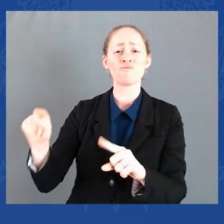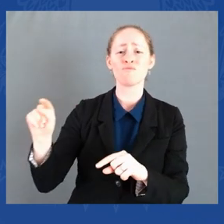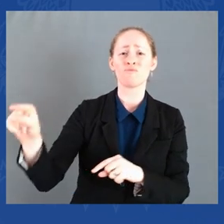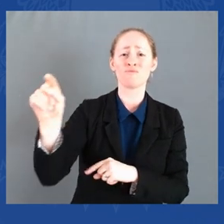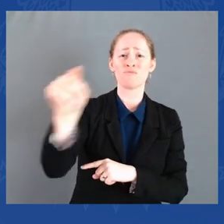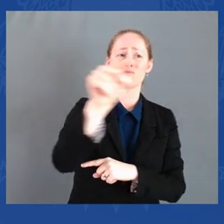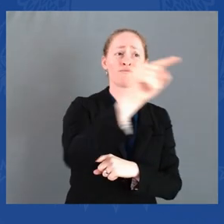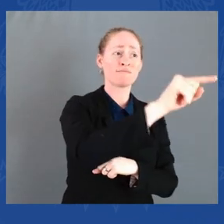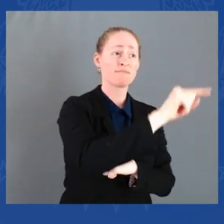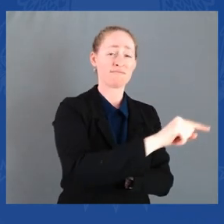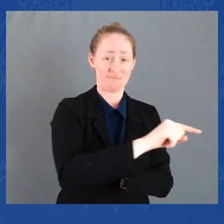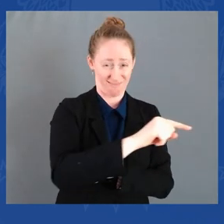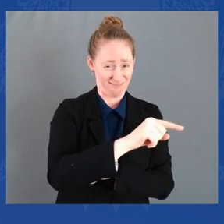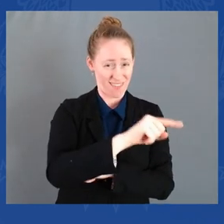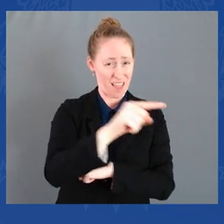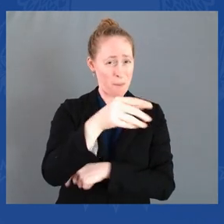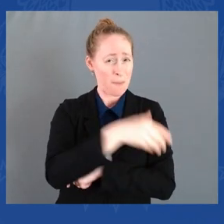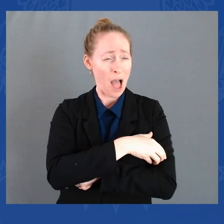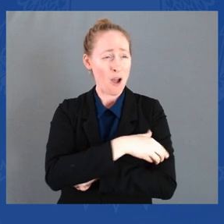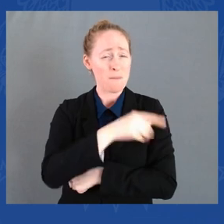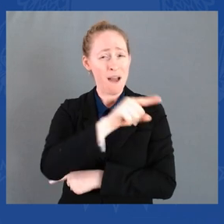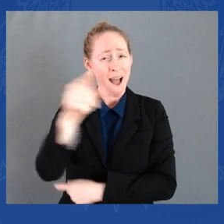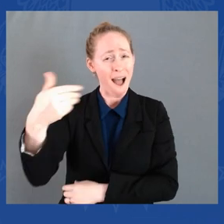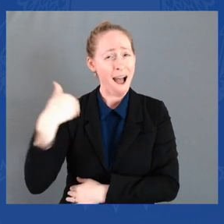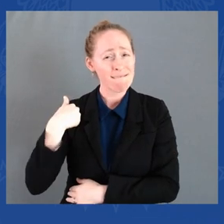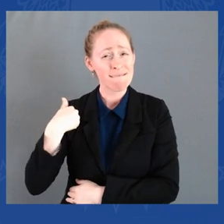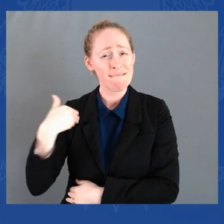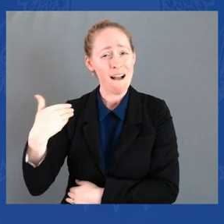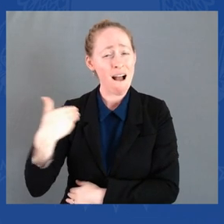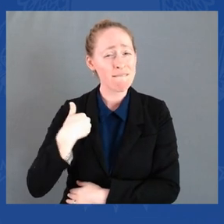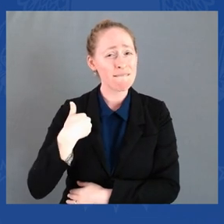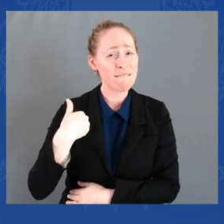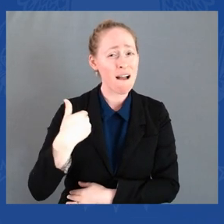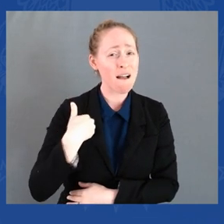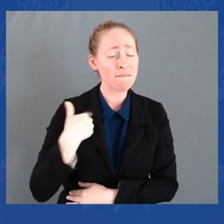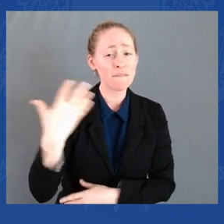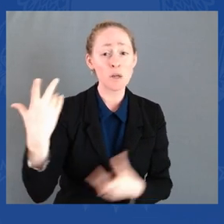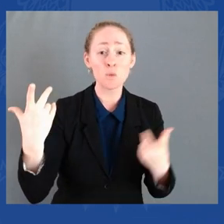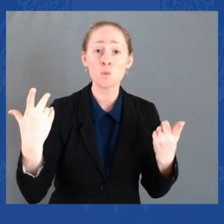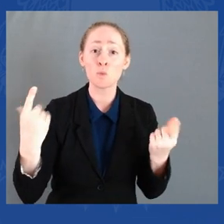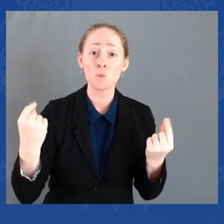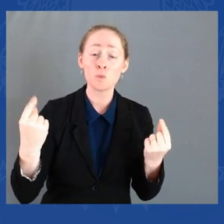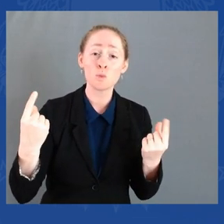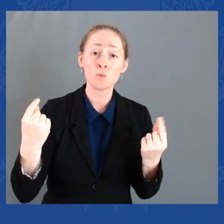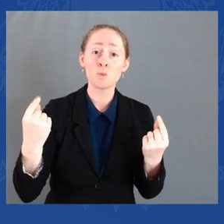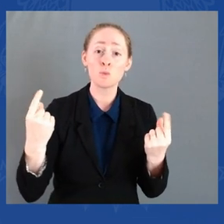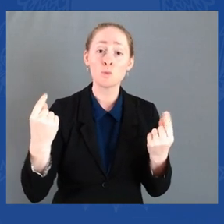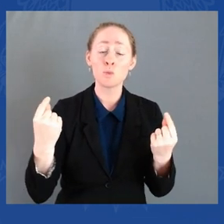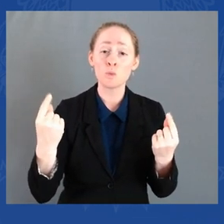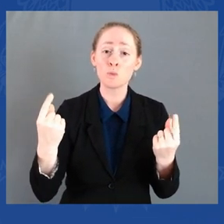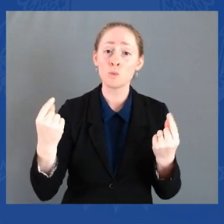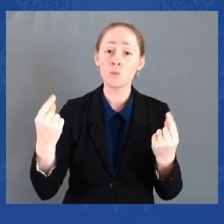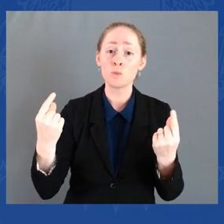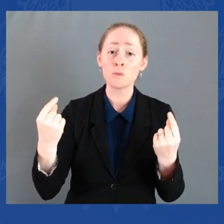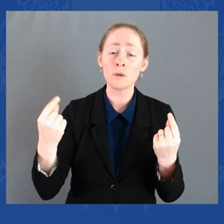people with the biggest pulpits, spreading this kind of hate.